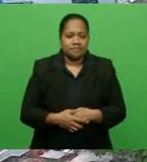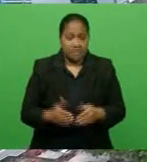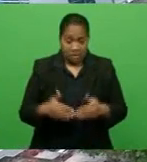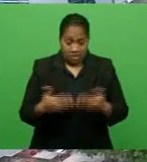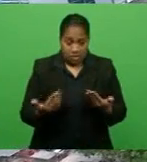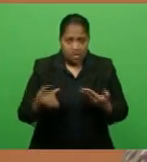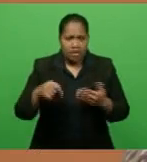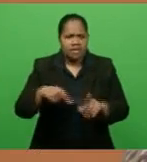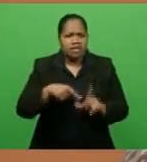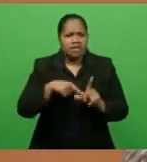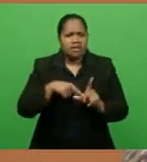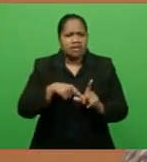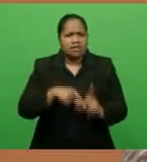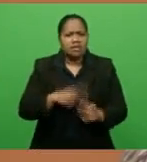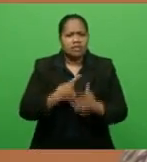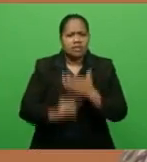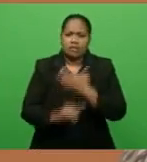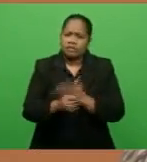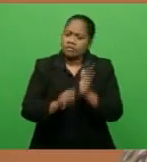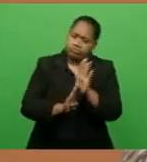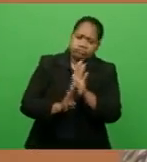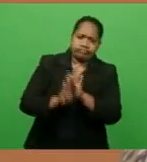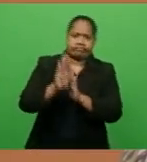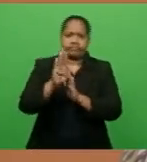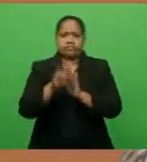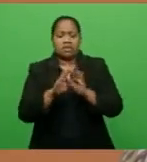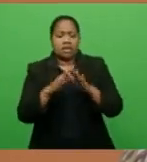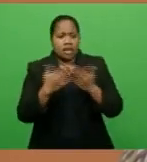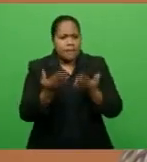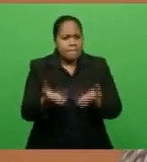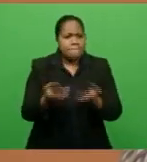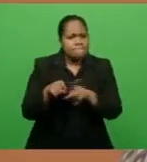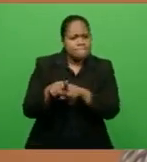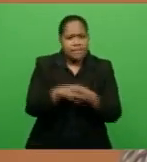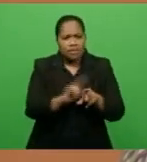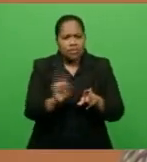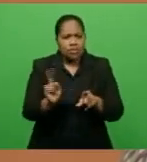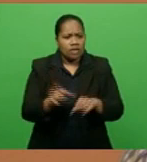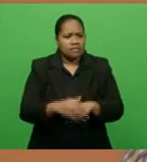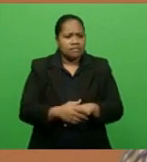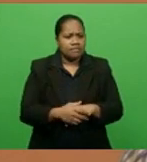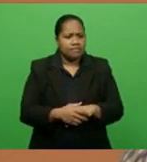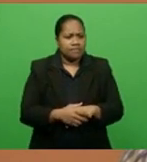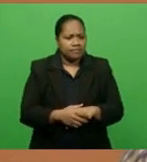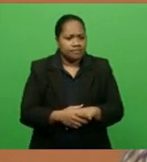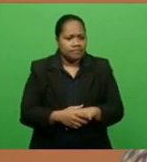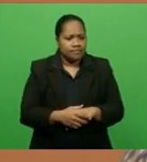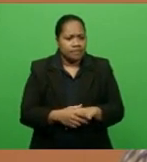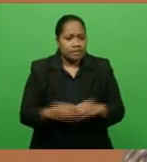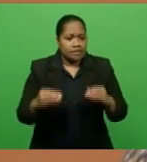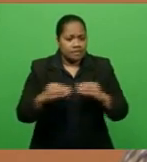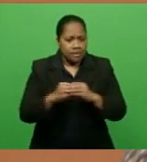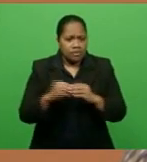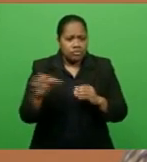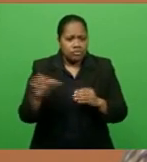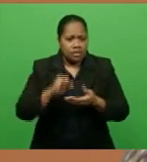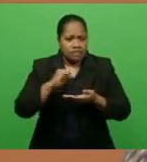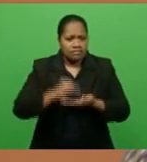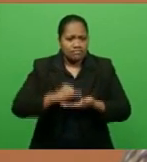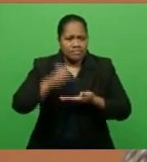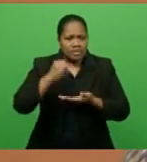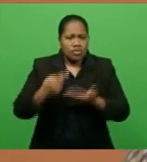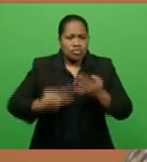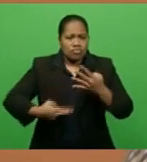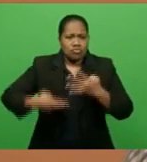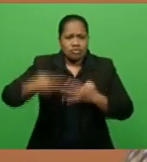escalated quite significantly, which means that the bank should consider increasing rates to compensate for the